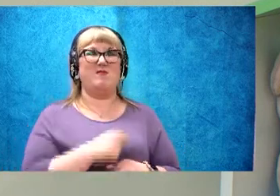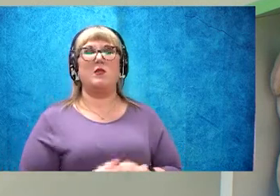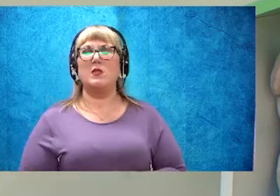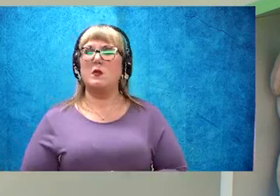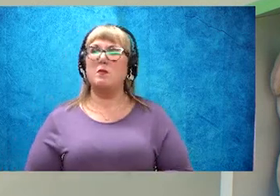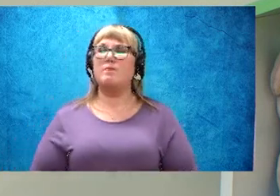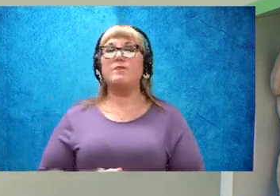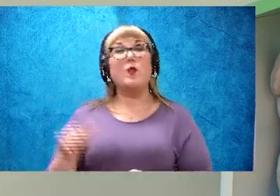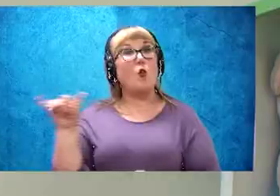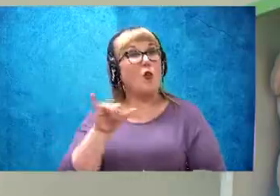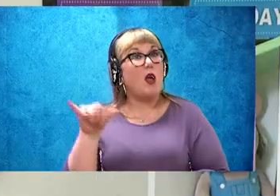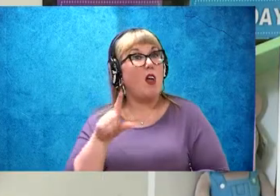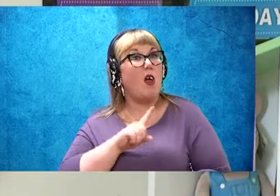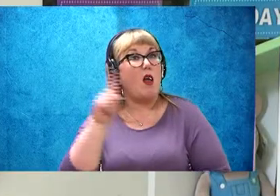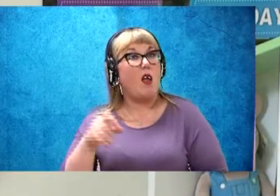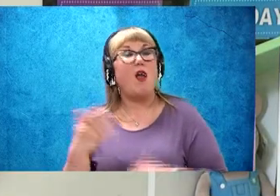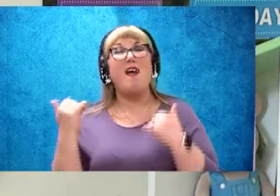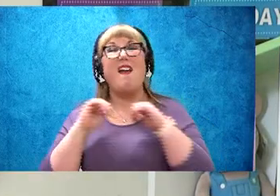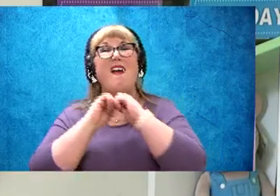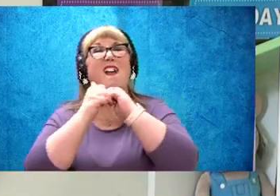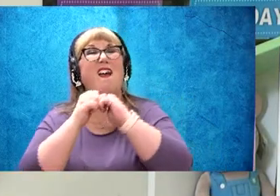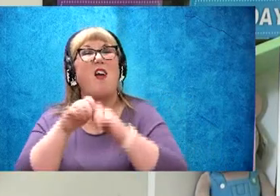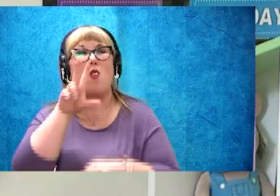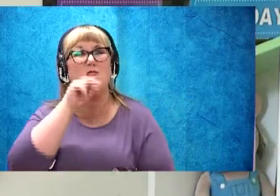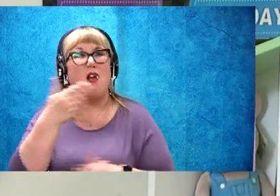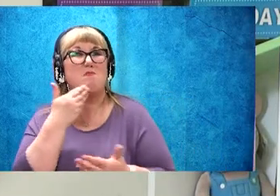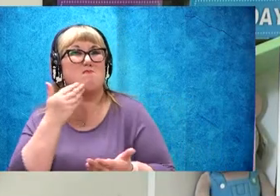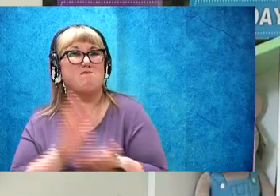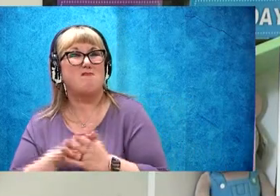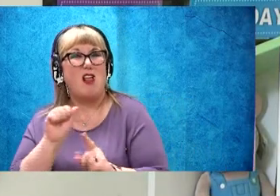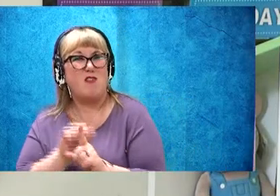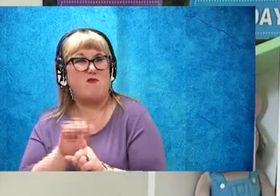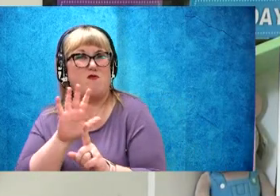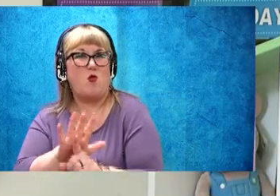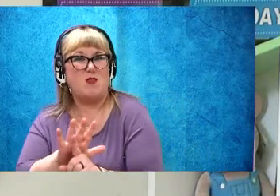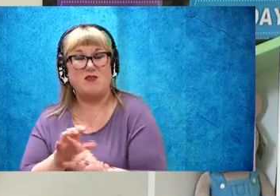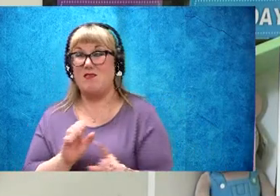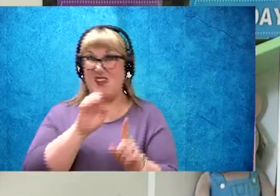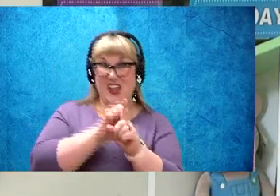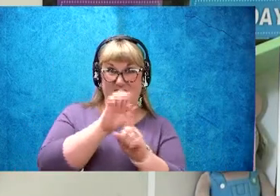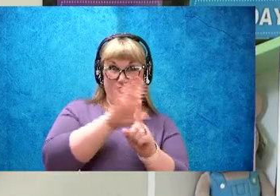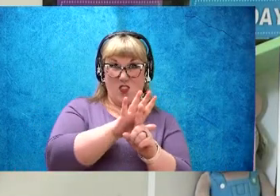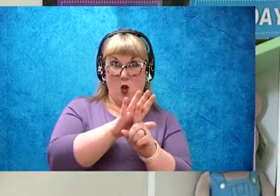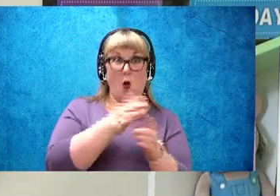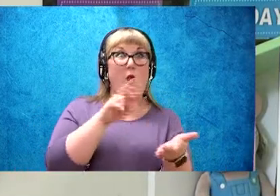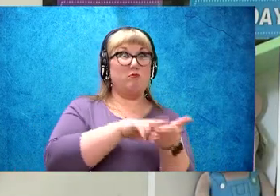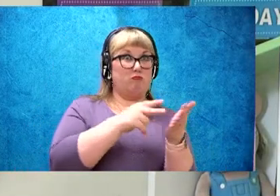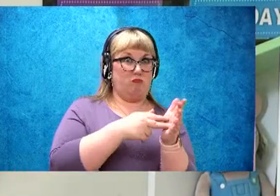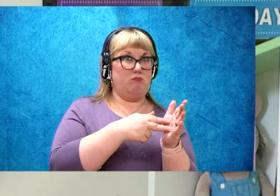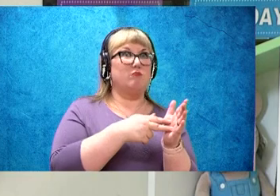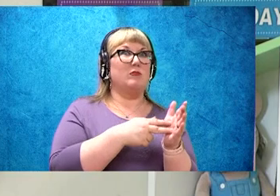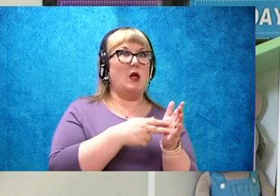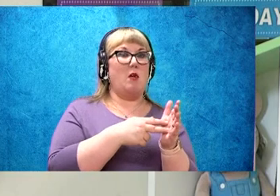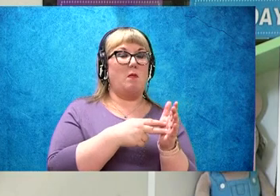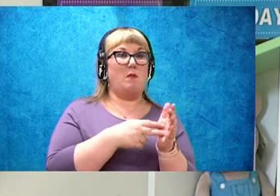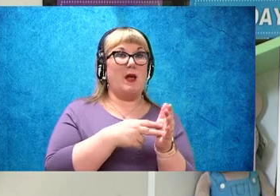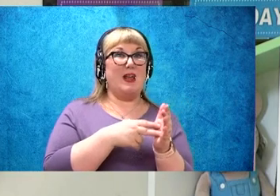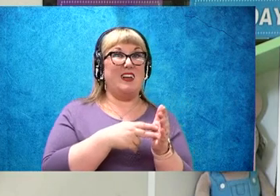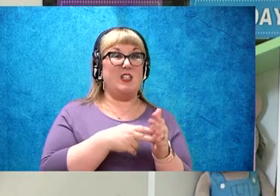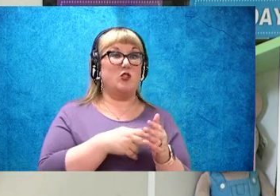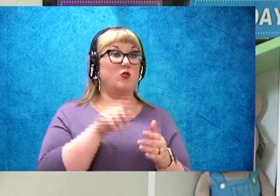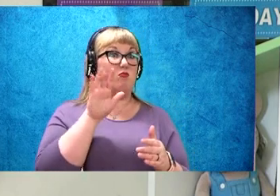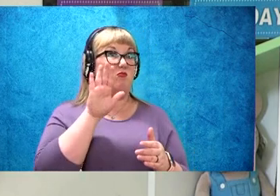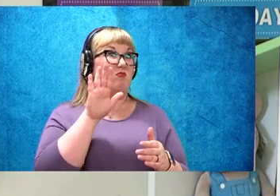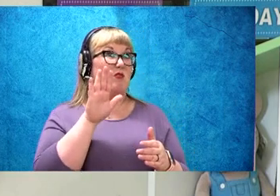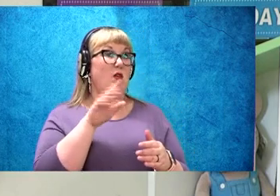is Duck a bad influence? And remember, I told you that influence means someone can get you to do a certain behavior. They get